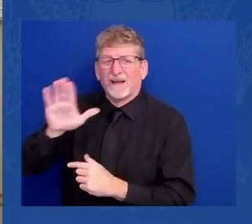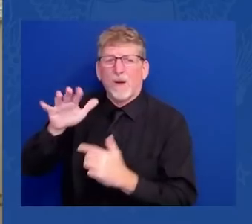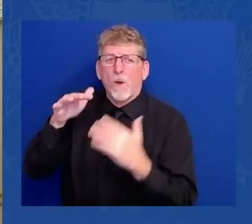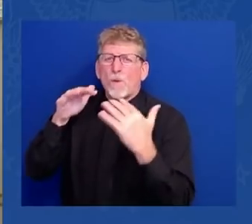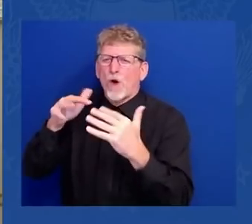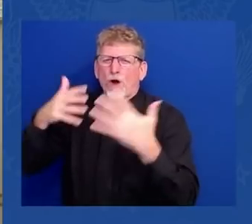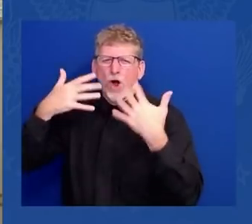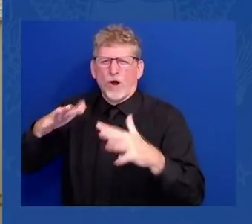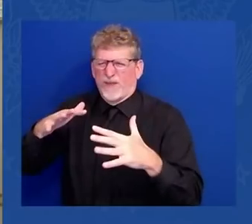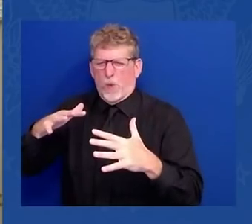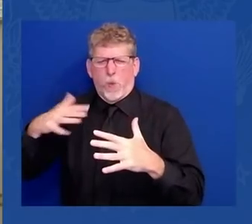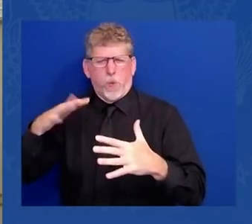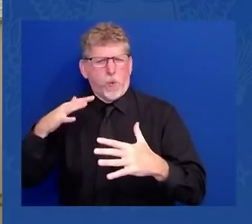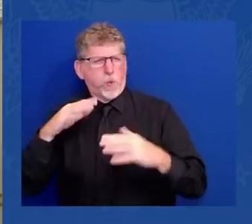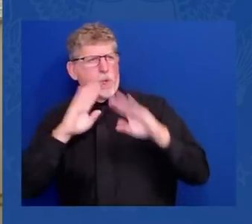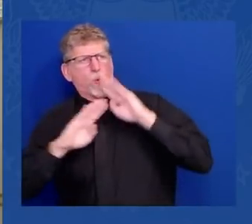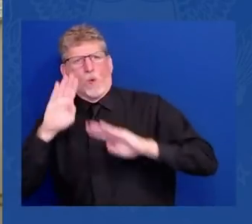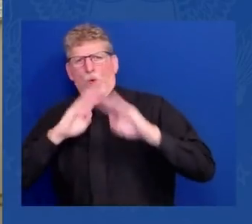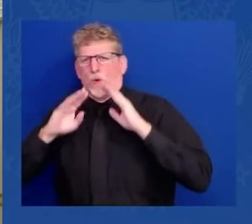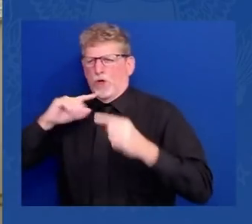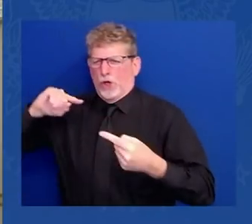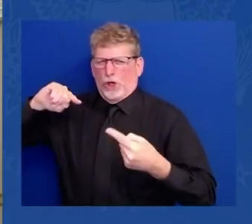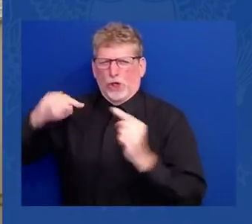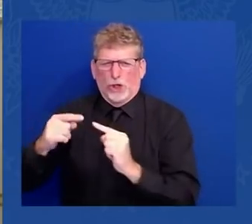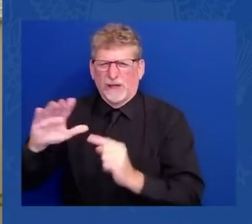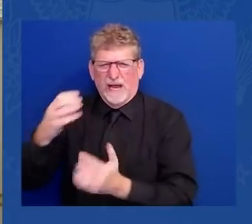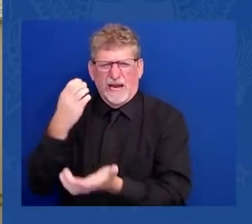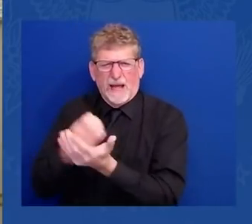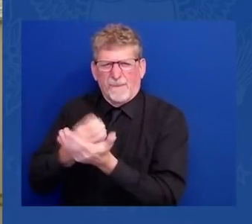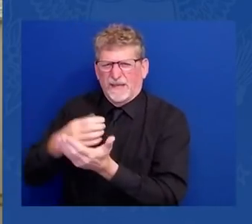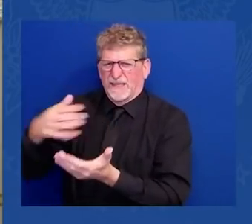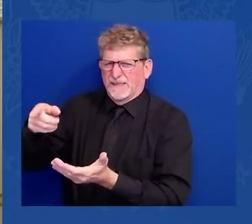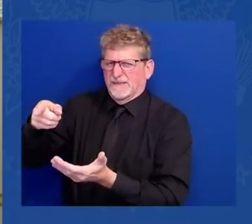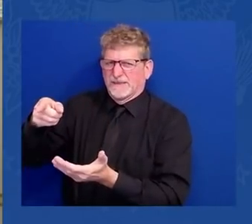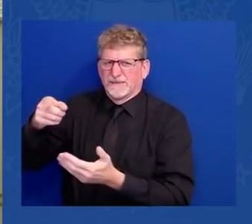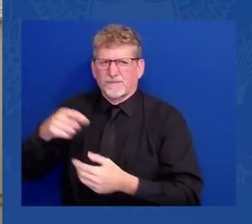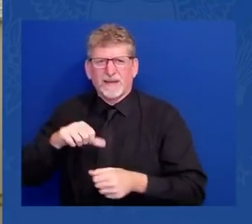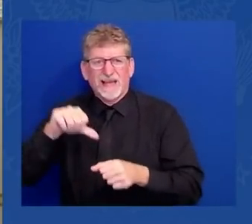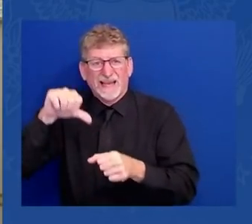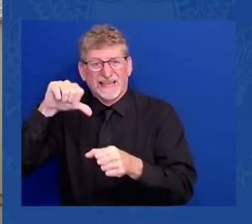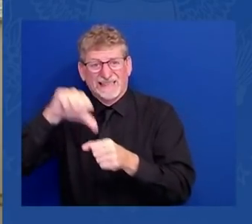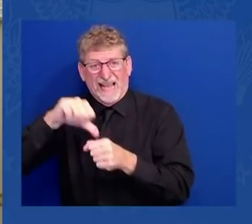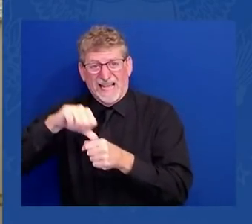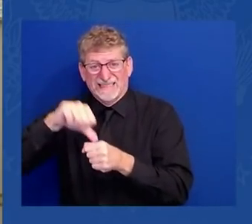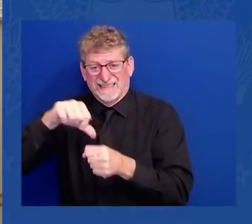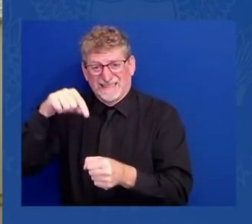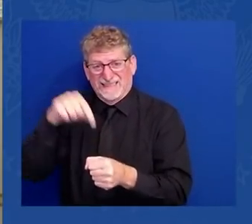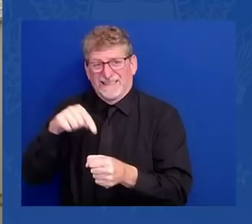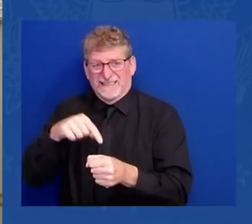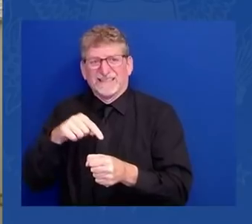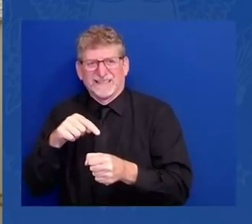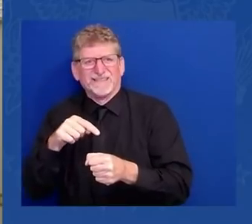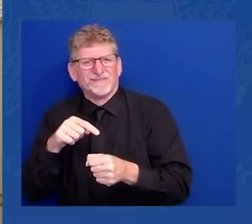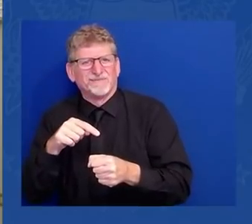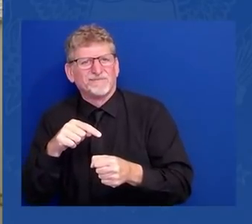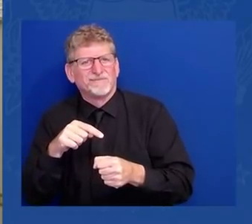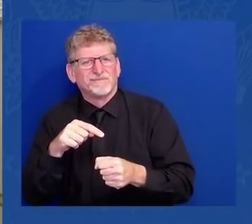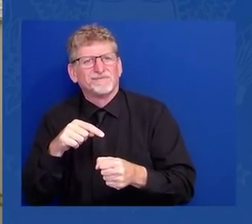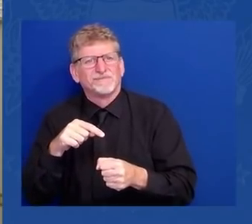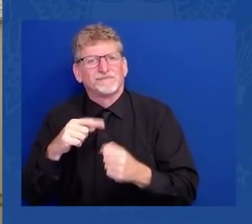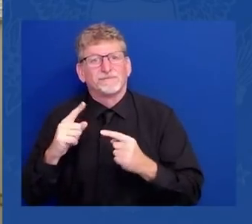military buildup on Ukrainian borders, just since then, the price of the gas at the pump in America went up 75 cents.